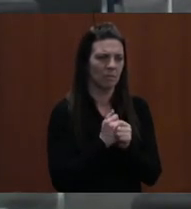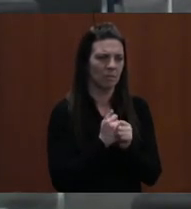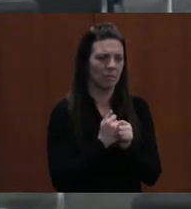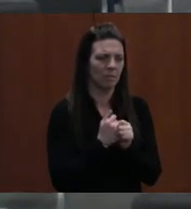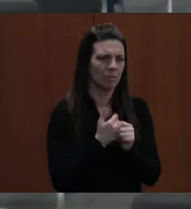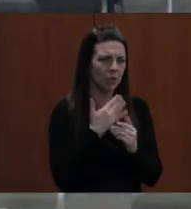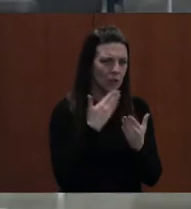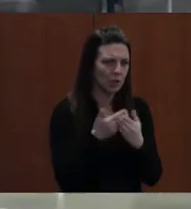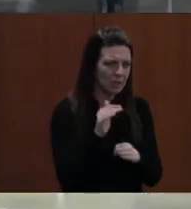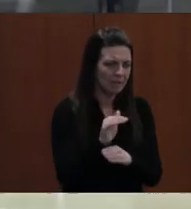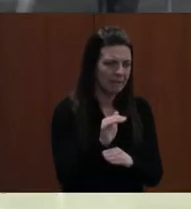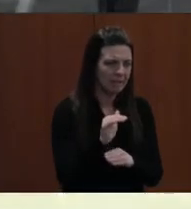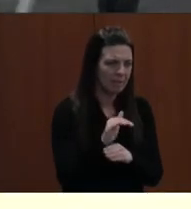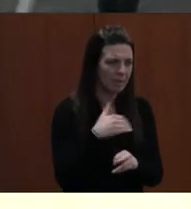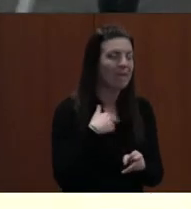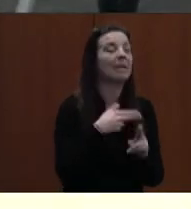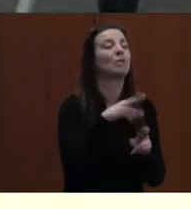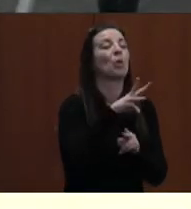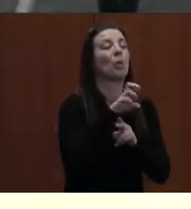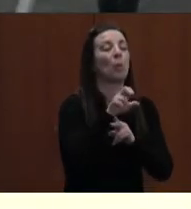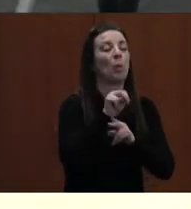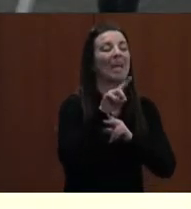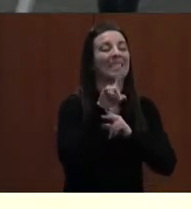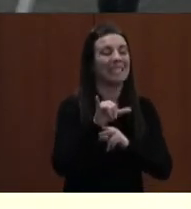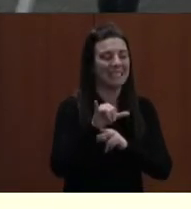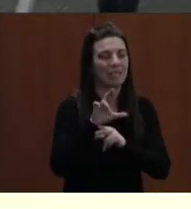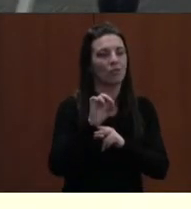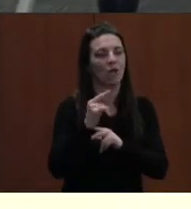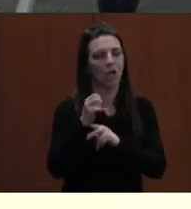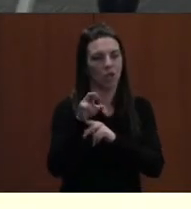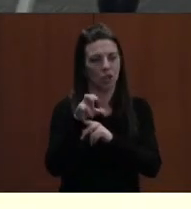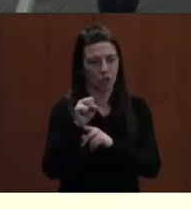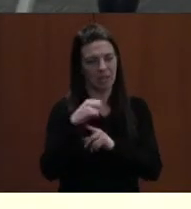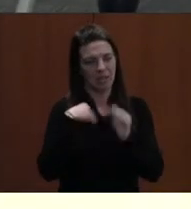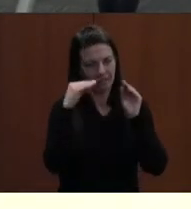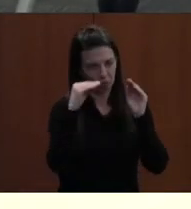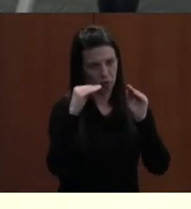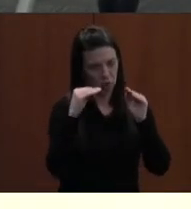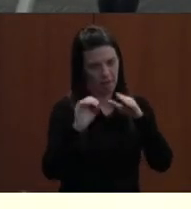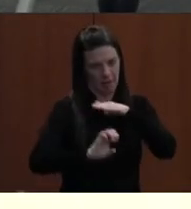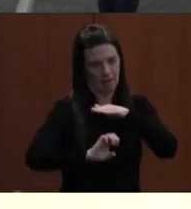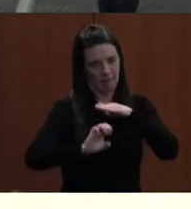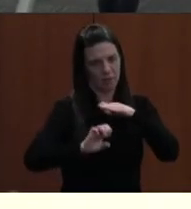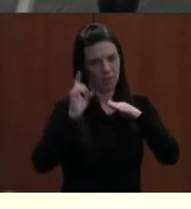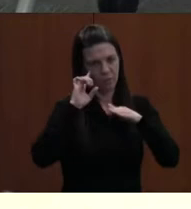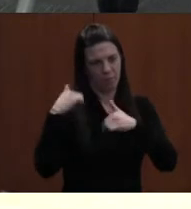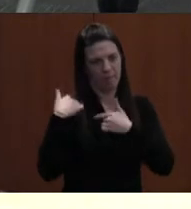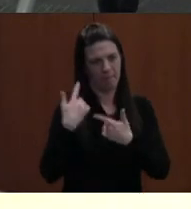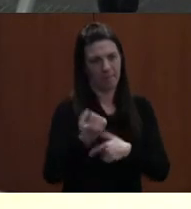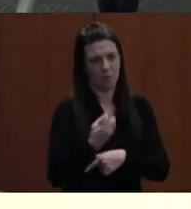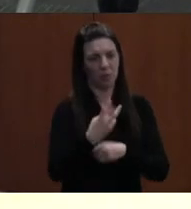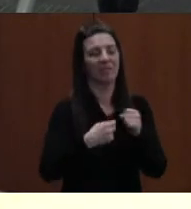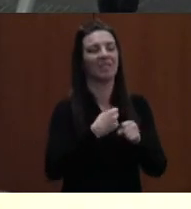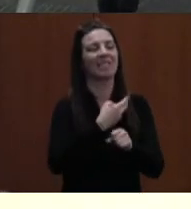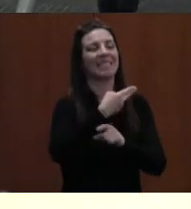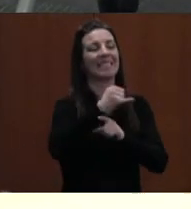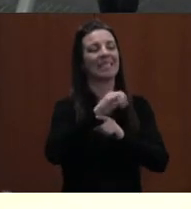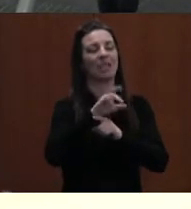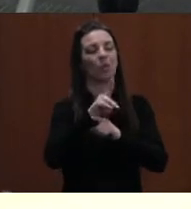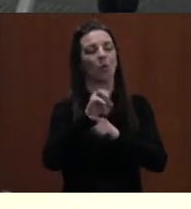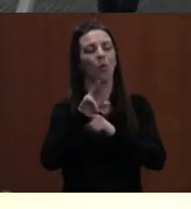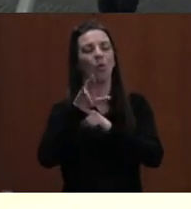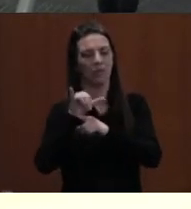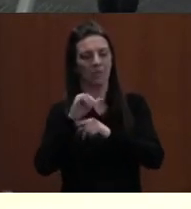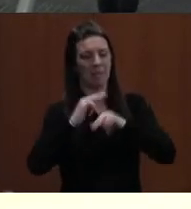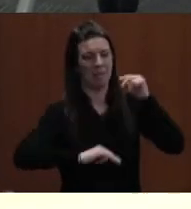Good evening. My name is Wendy Rogers, and I have taught at Hickory Elementary for the past 12 years. Hickory was built in 1975,